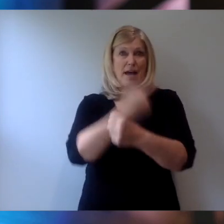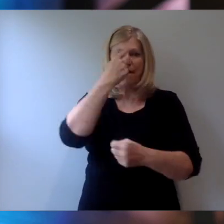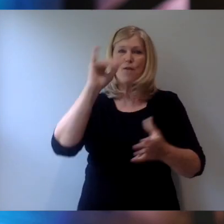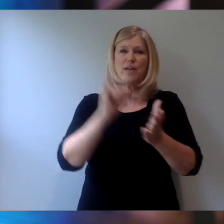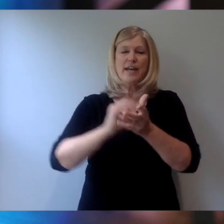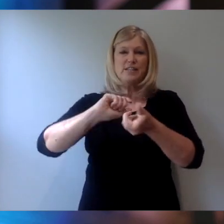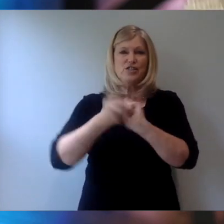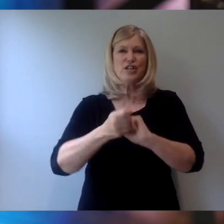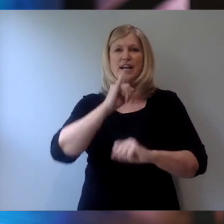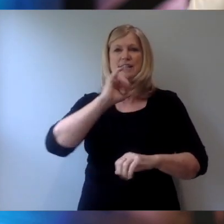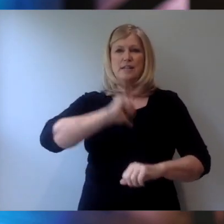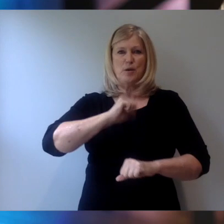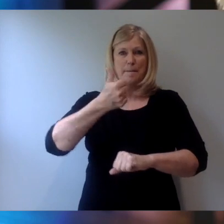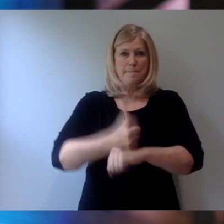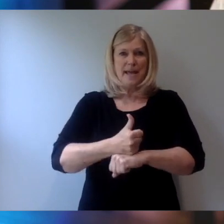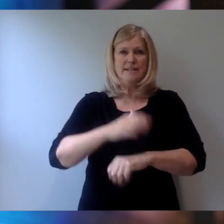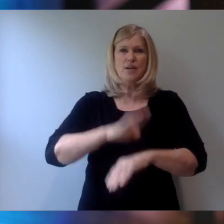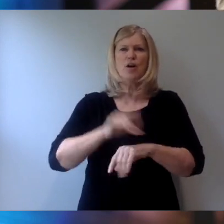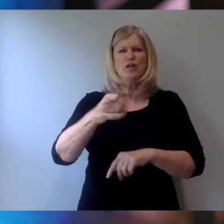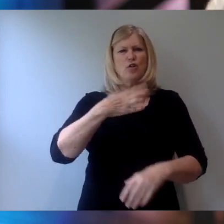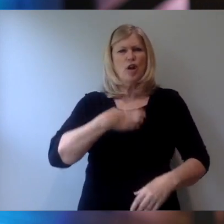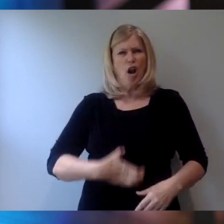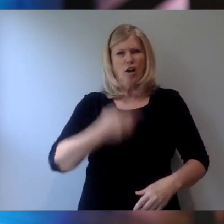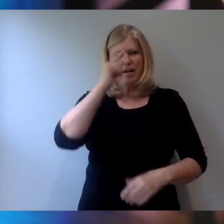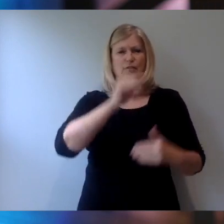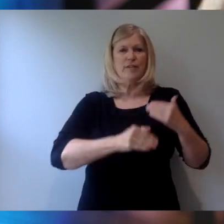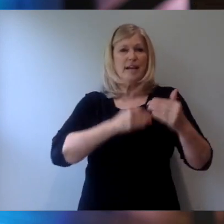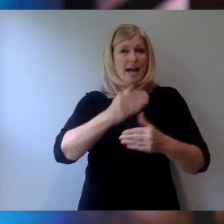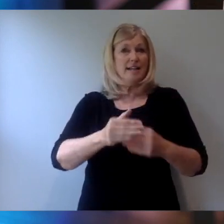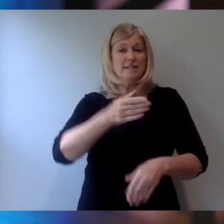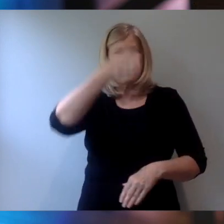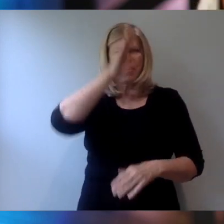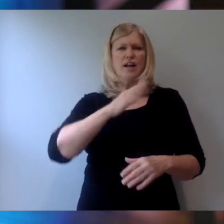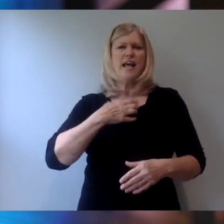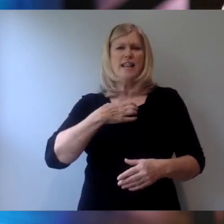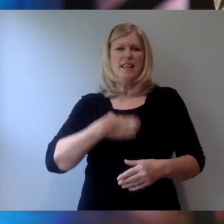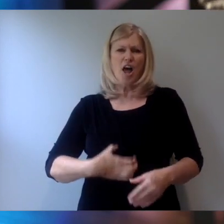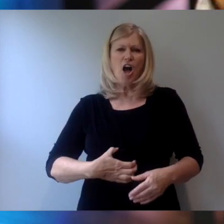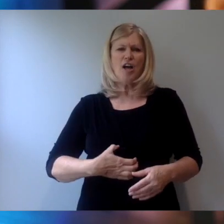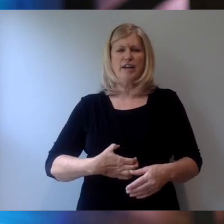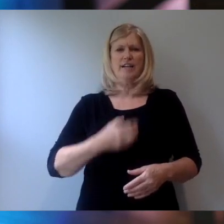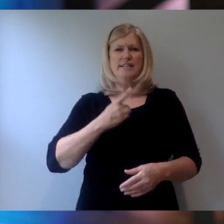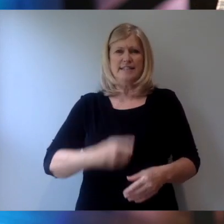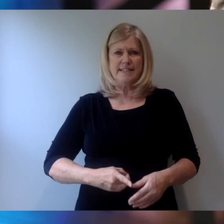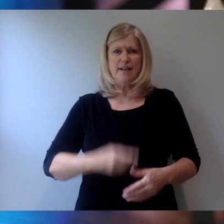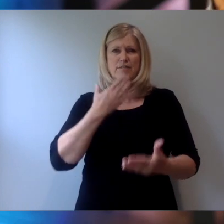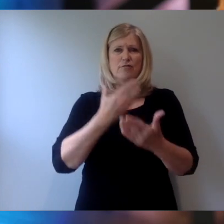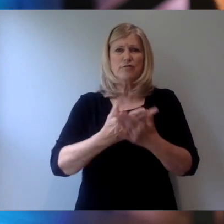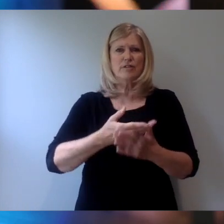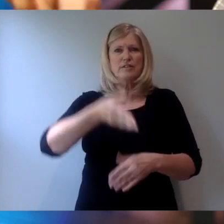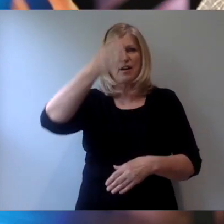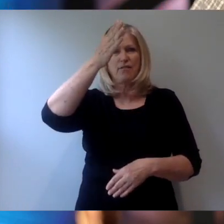is based on you longing for the kindness of God and longing and desiring for the goodness of God and the